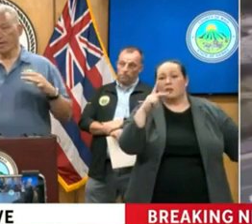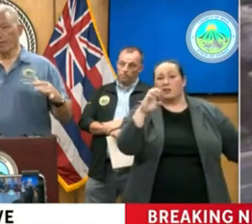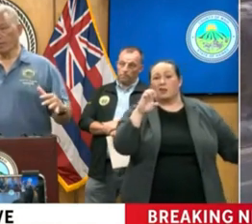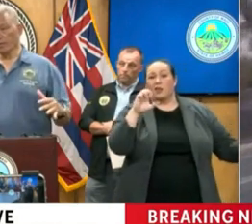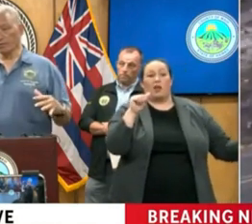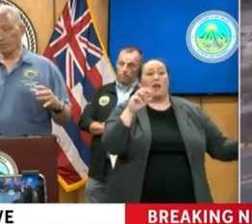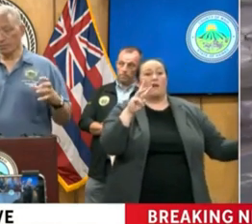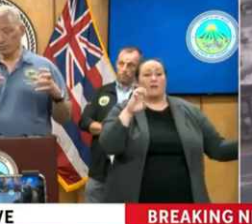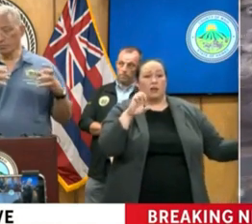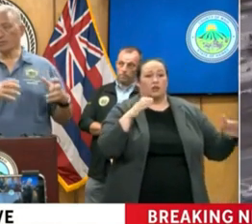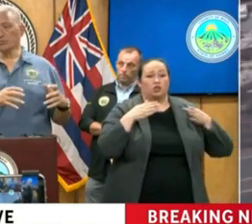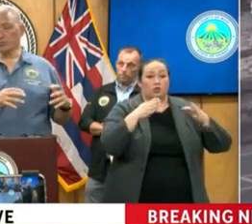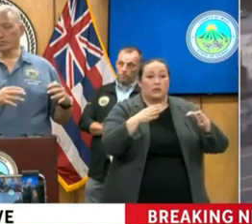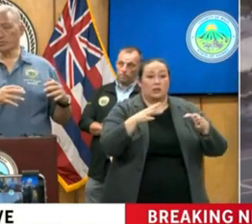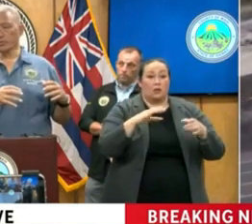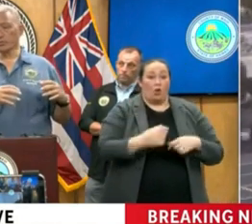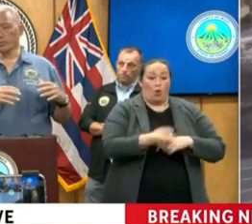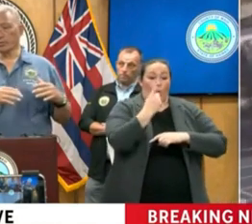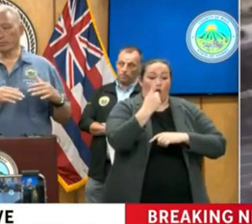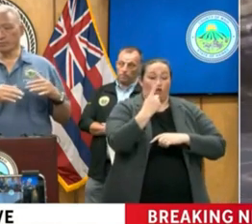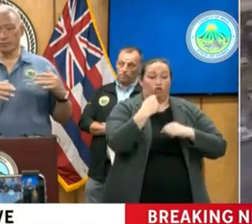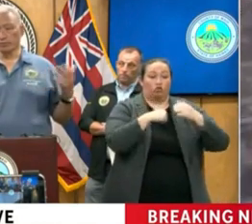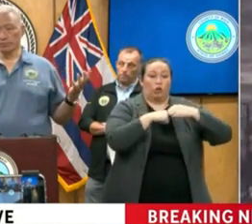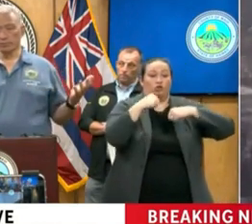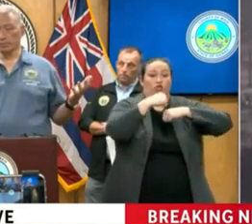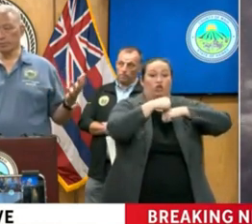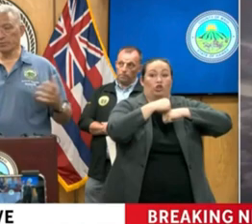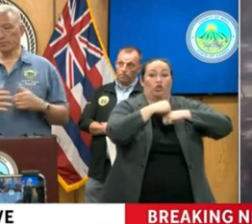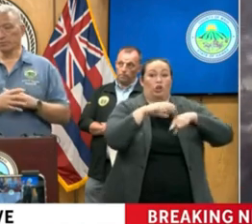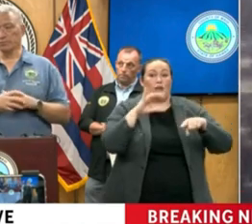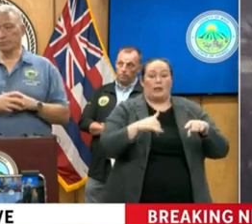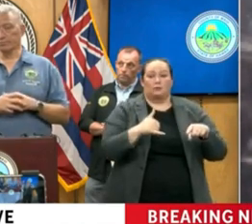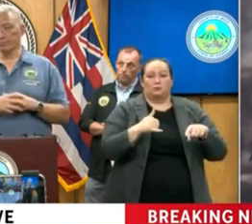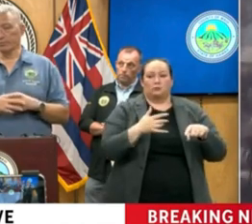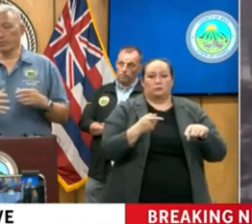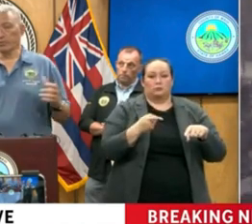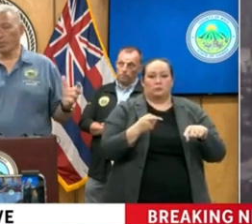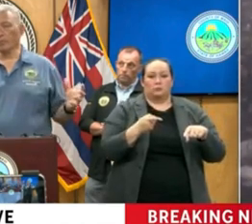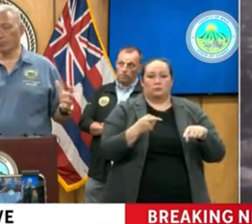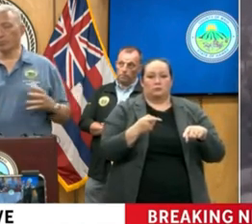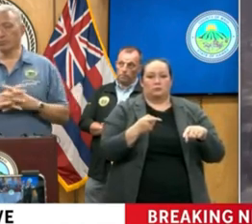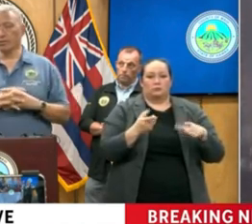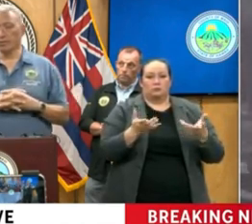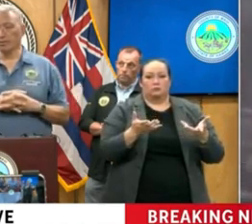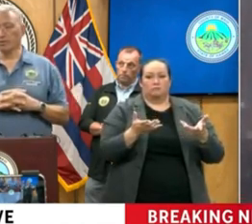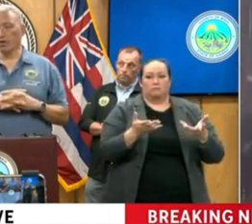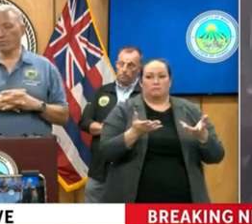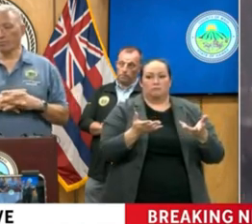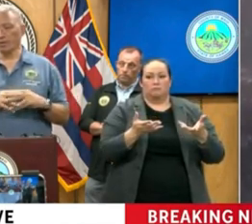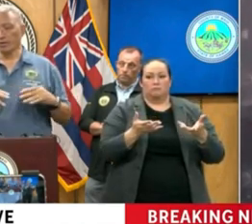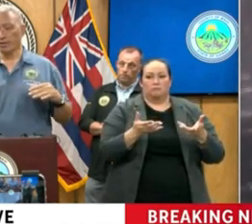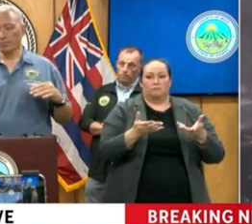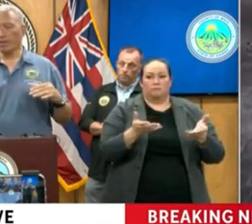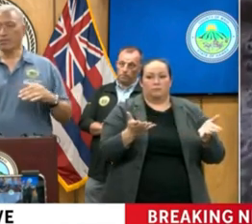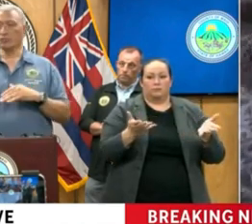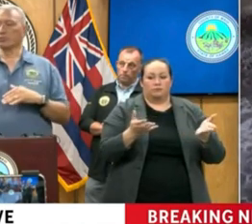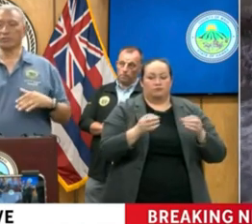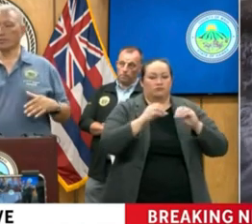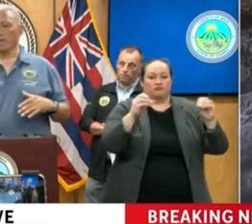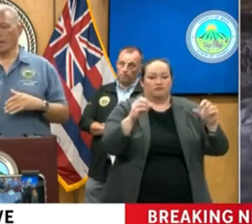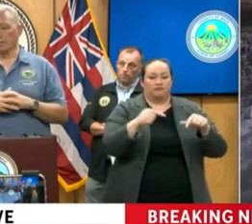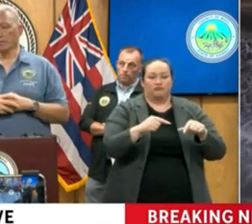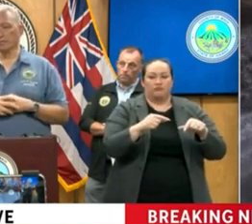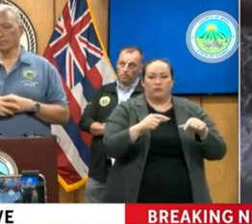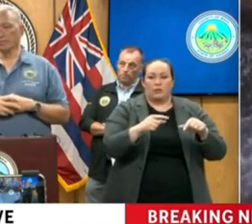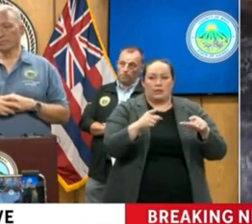In that area, there was one structure that was irreparable, the harm there. But others